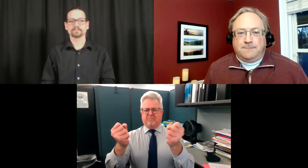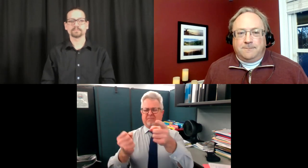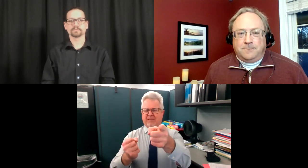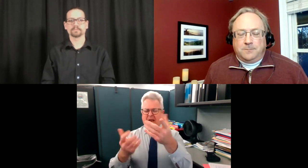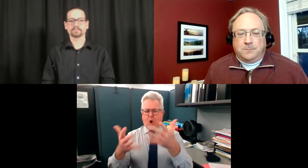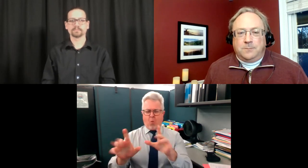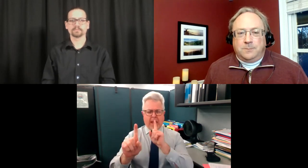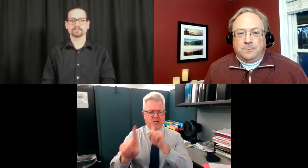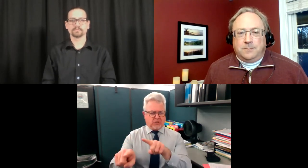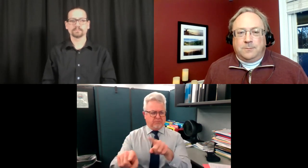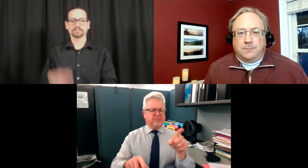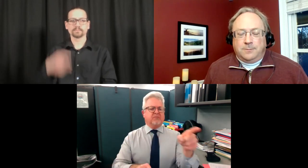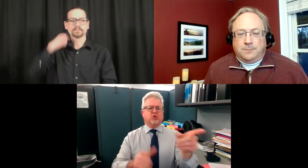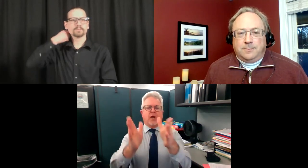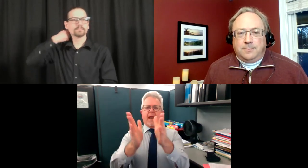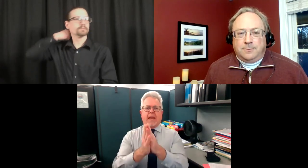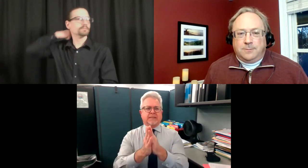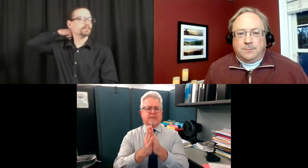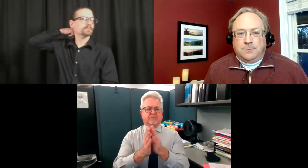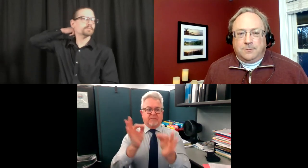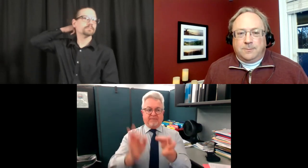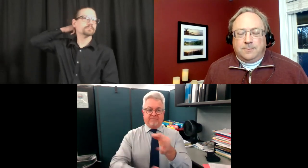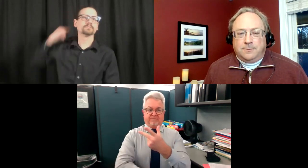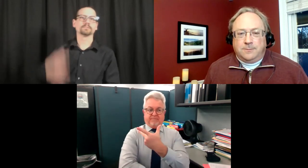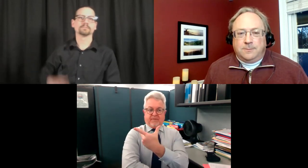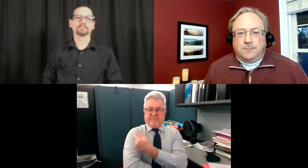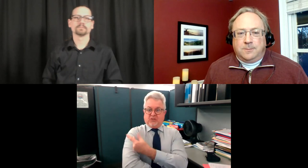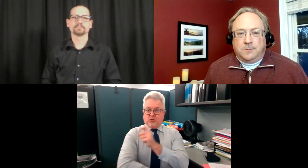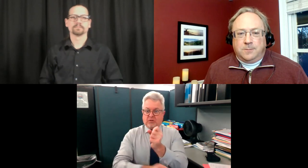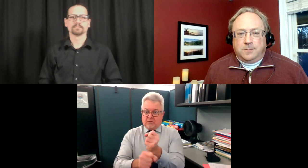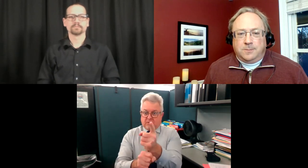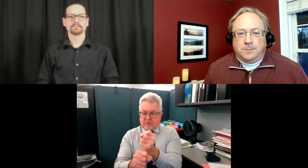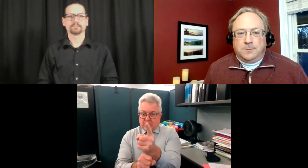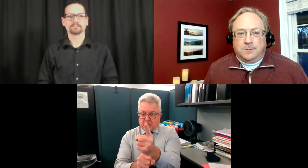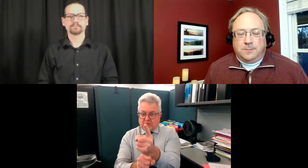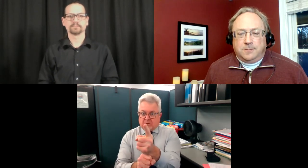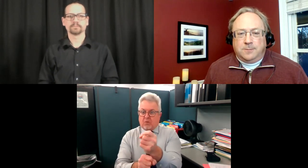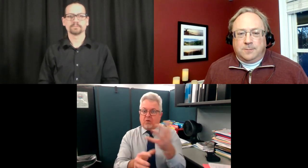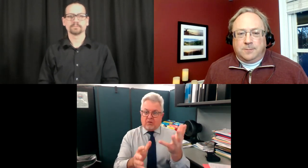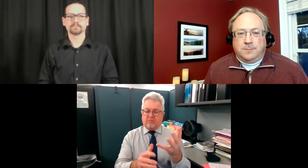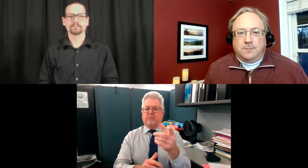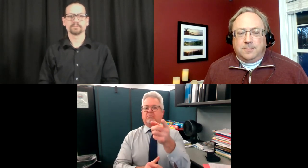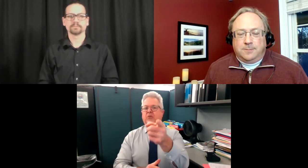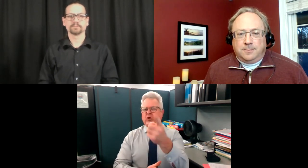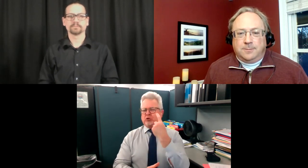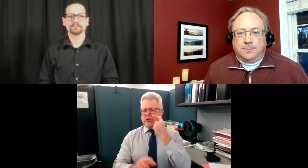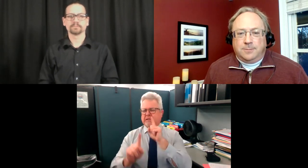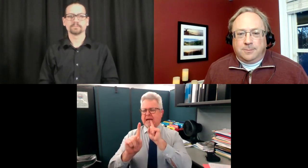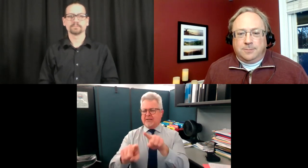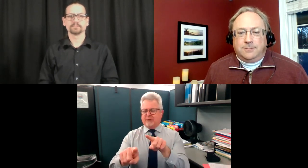question comes from another individual by the name of Margaret Malloy.